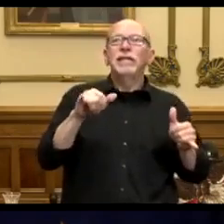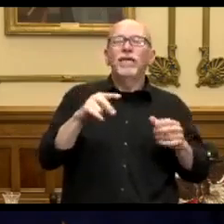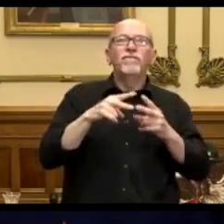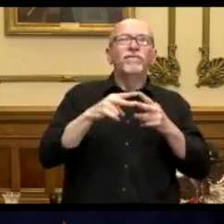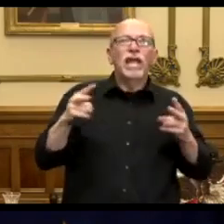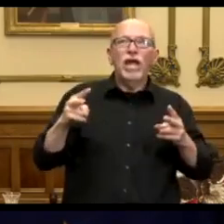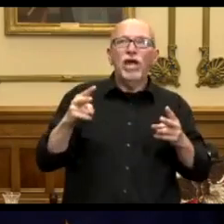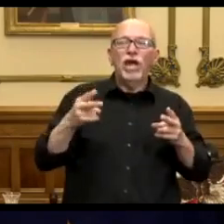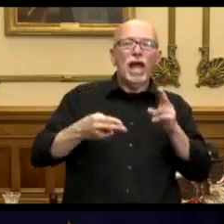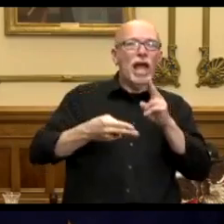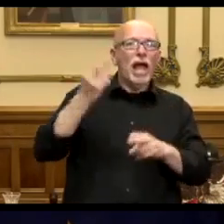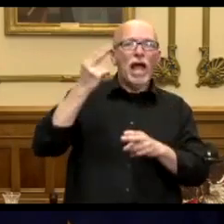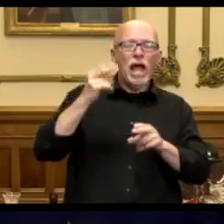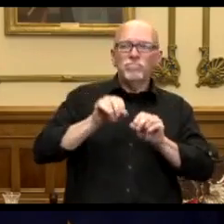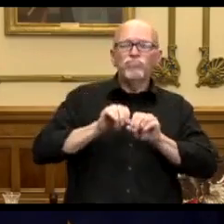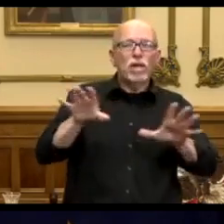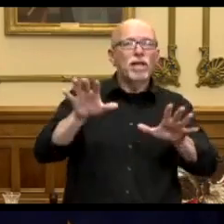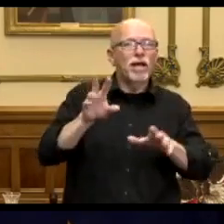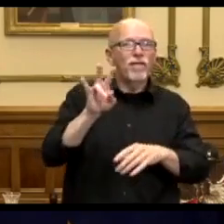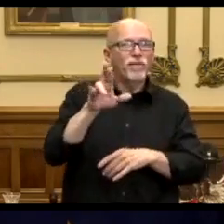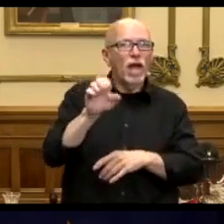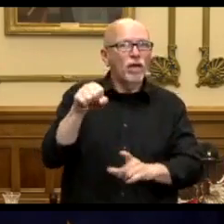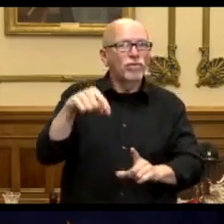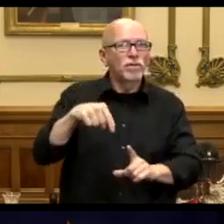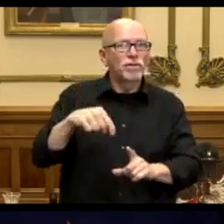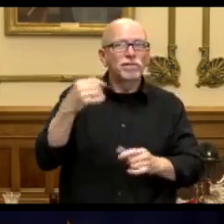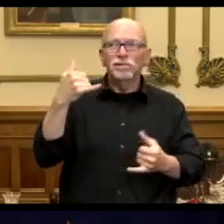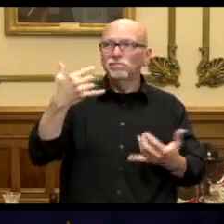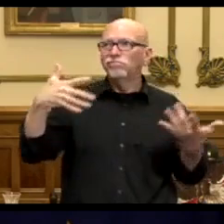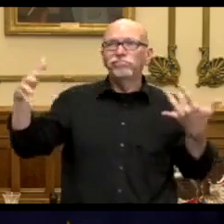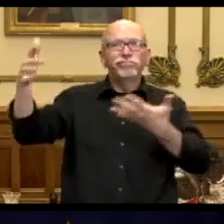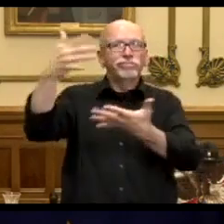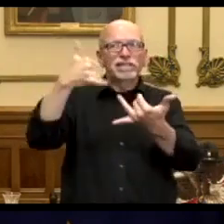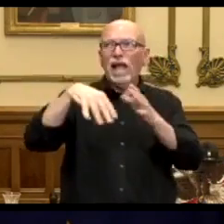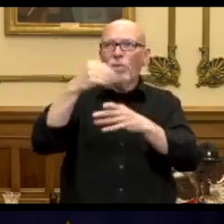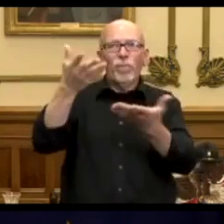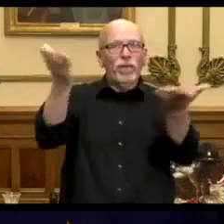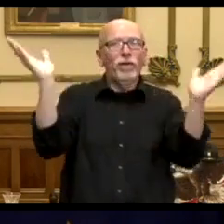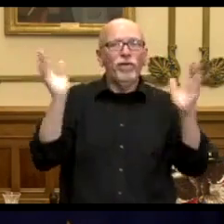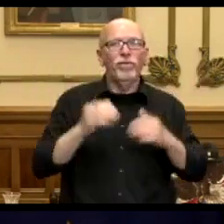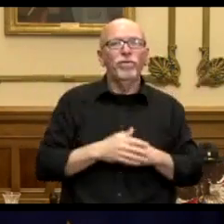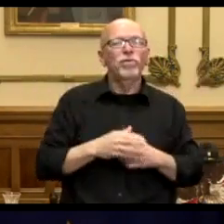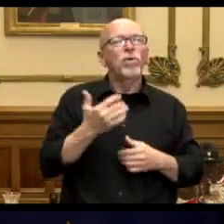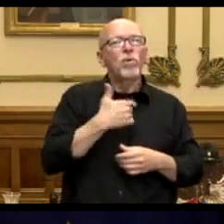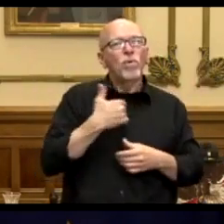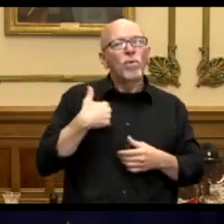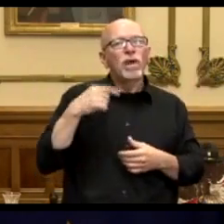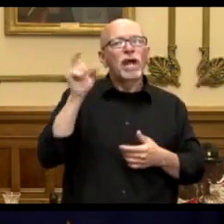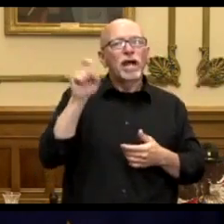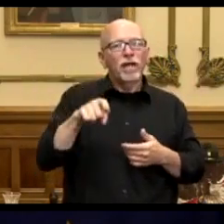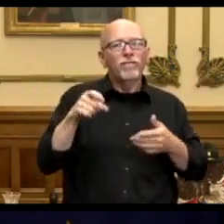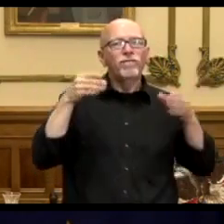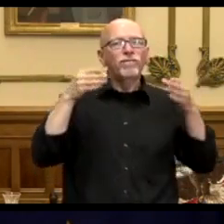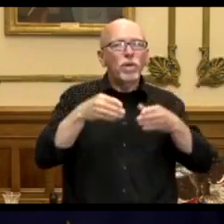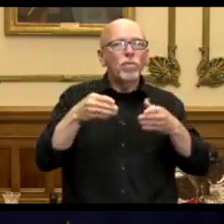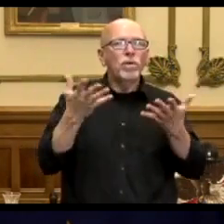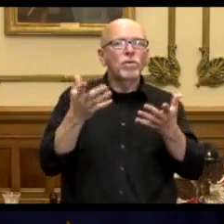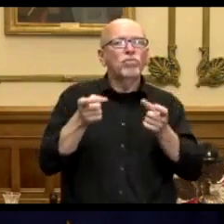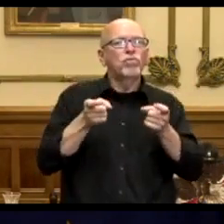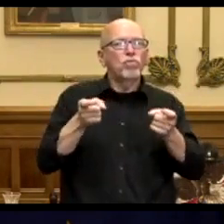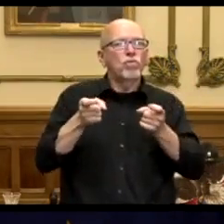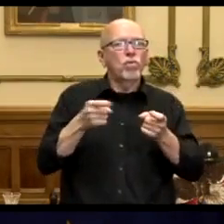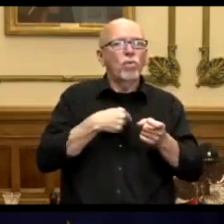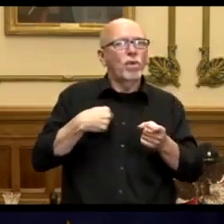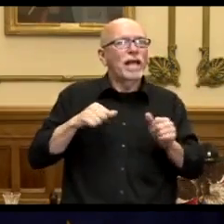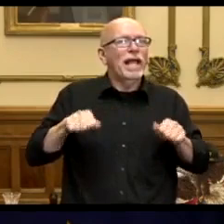virus rolling around the hills out there. And so we have to focus on controlling